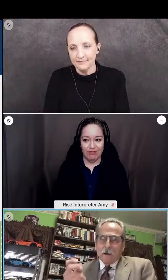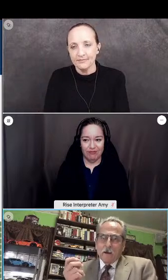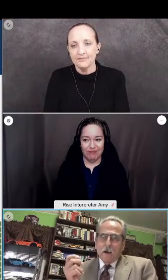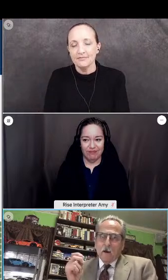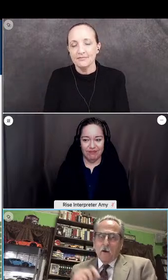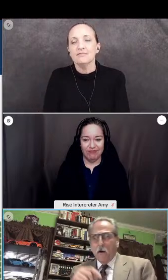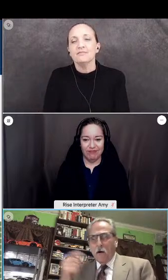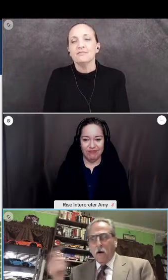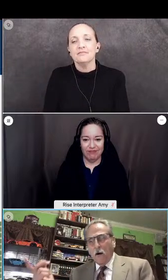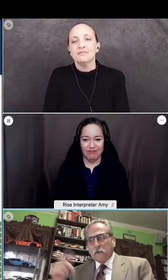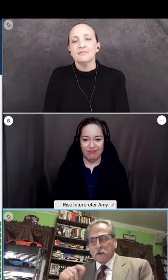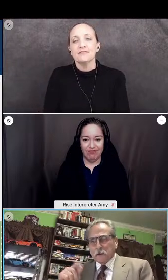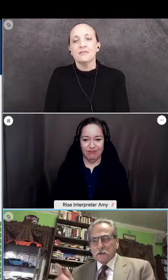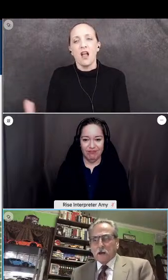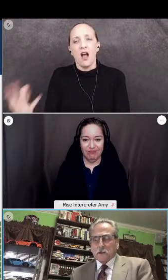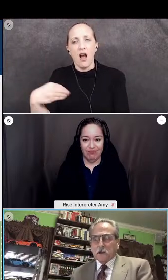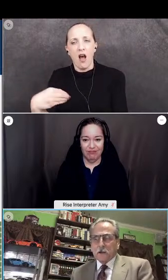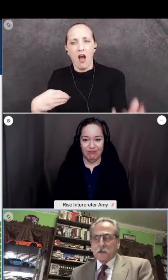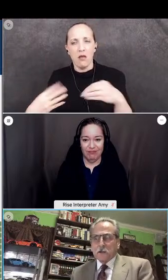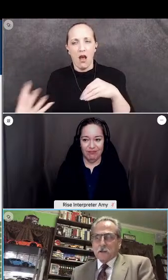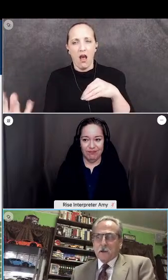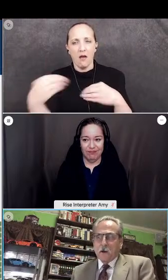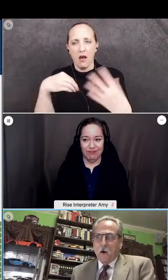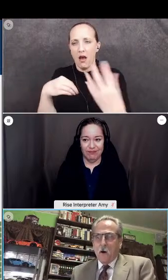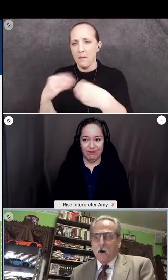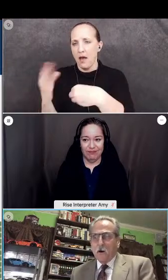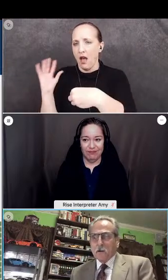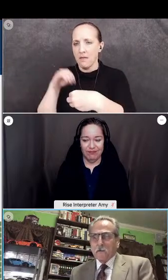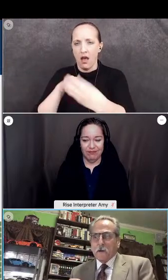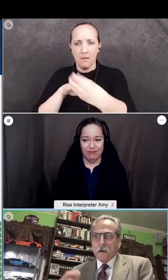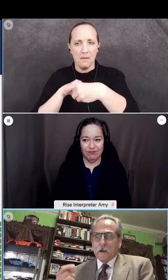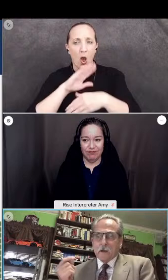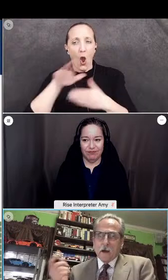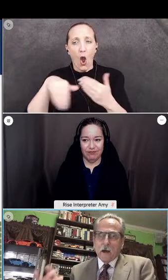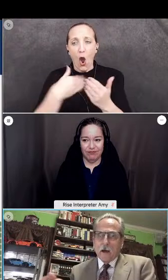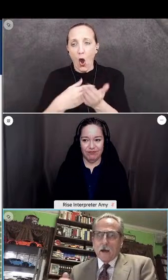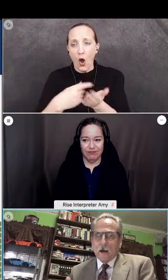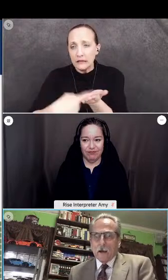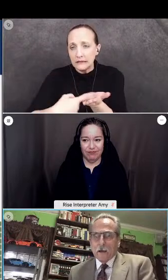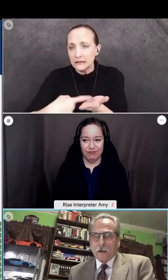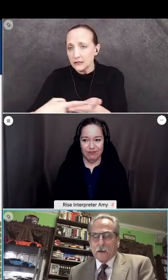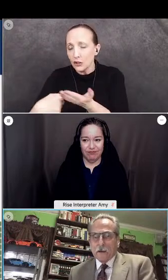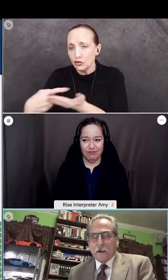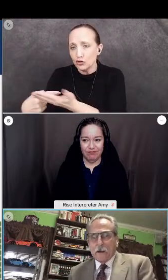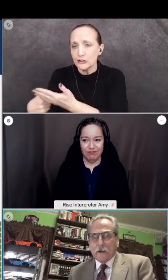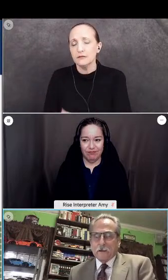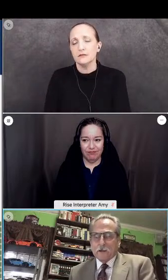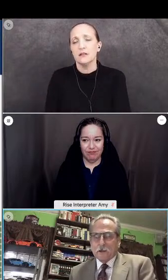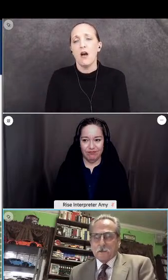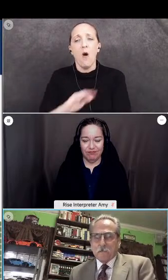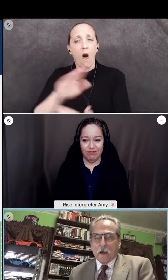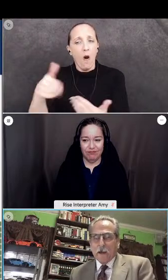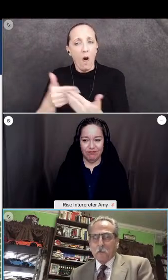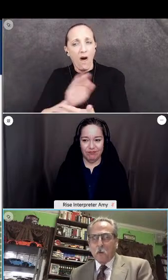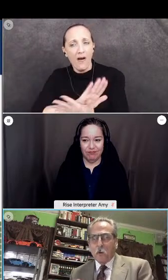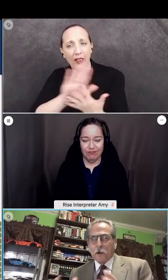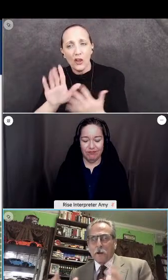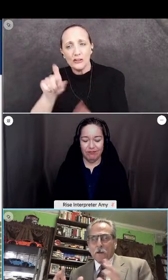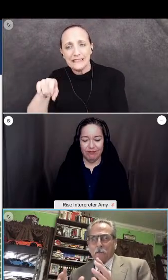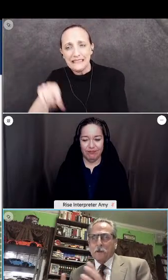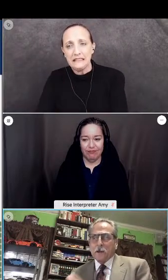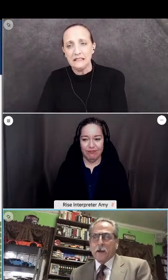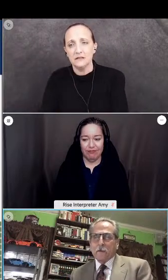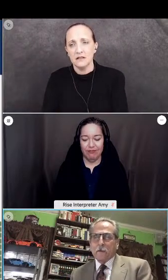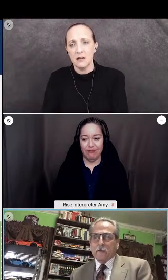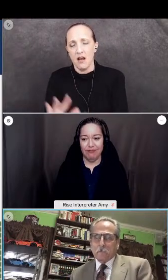all the discussions and all of the needs and